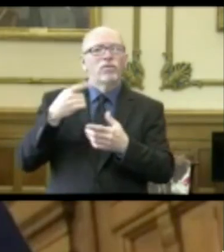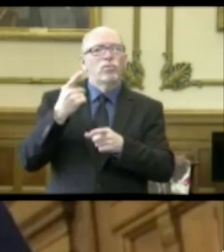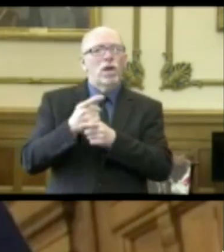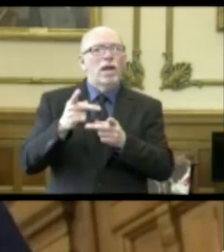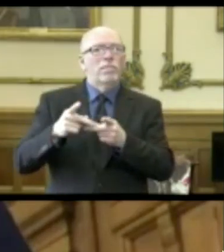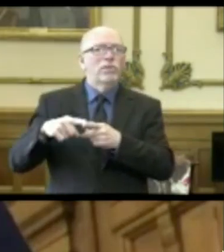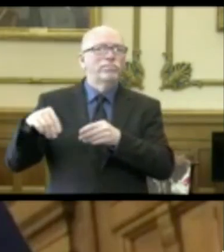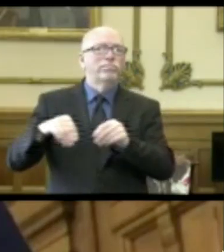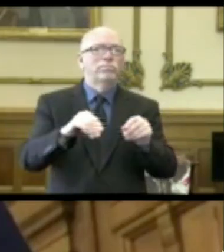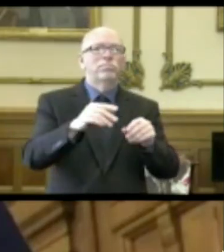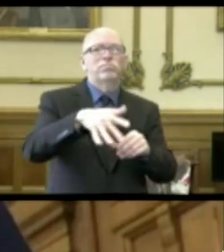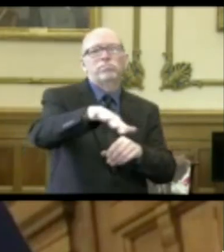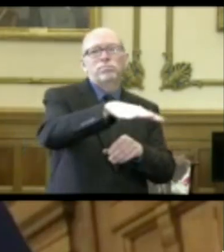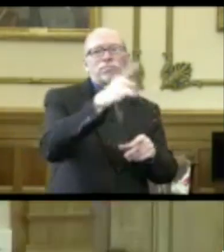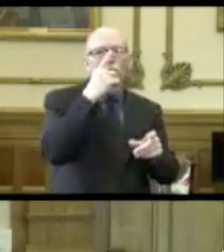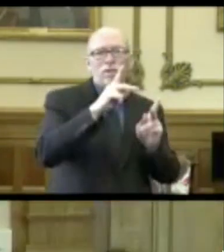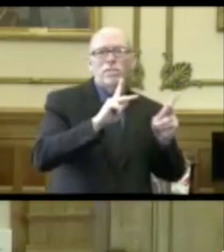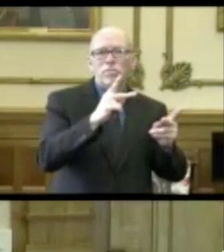So, thank you.